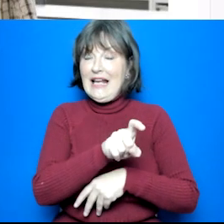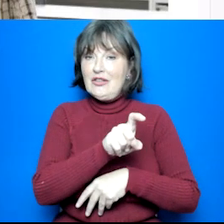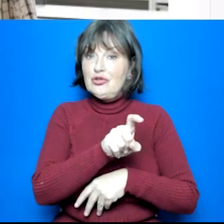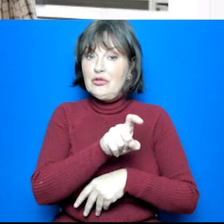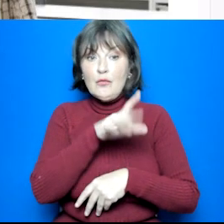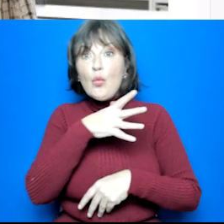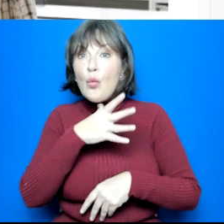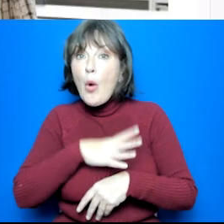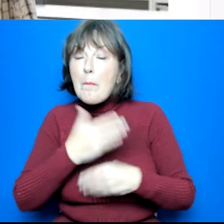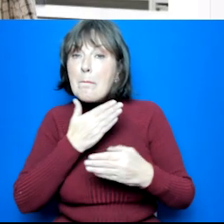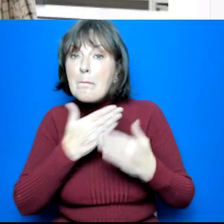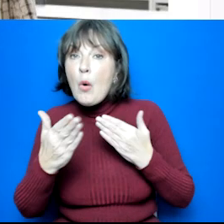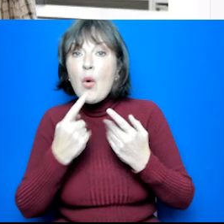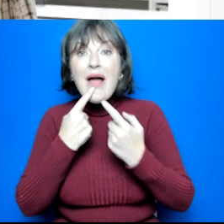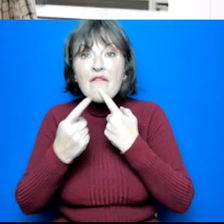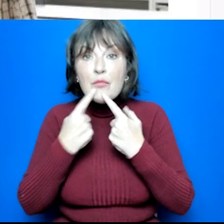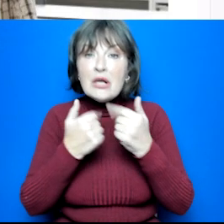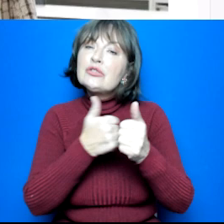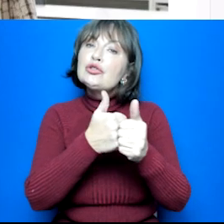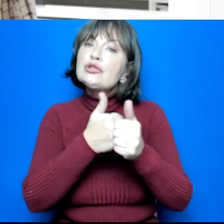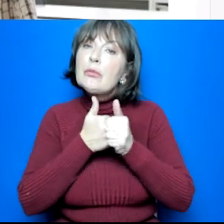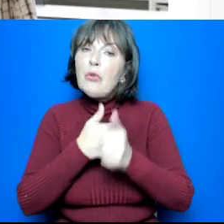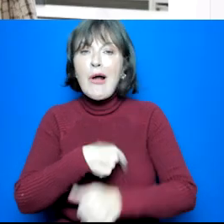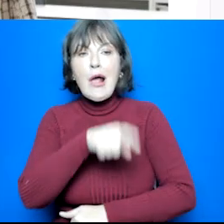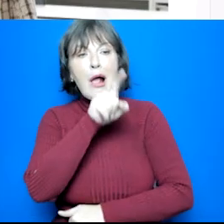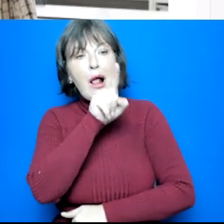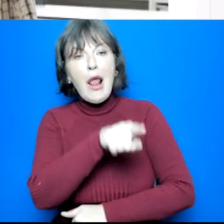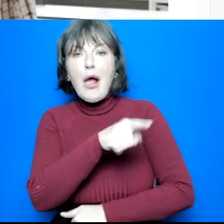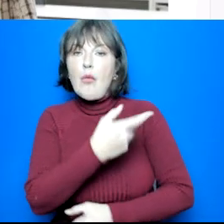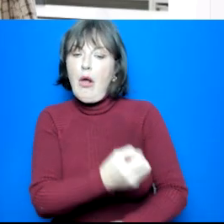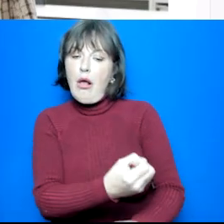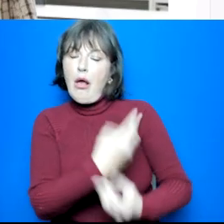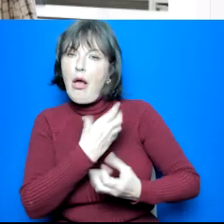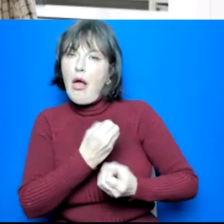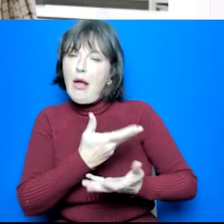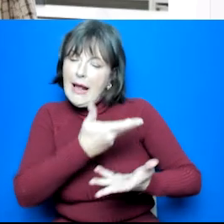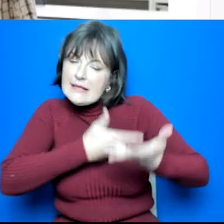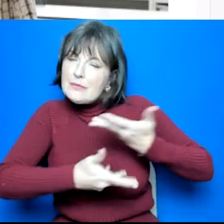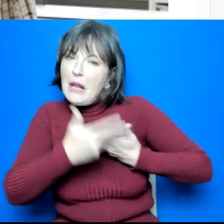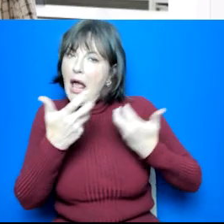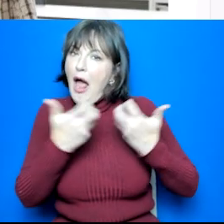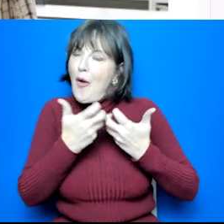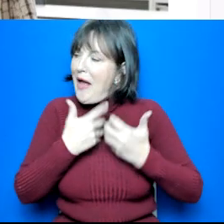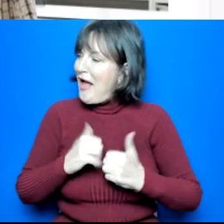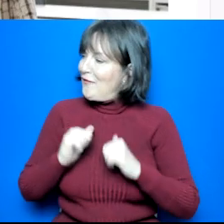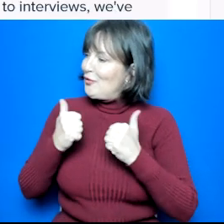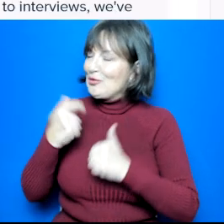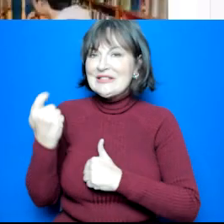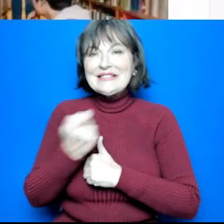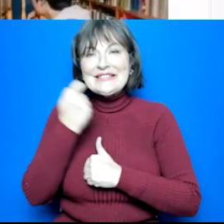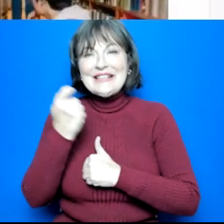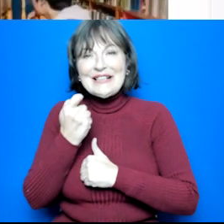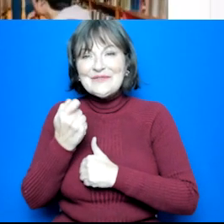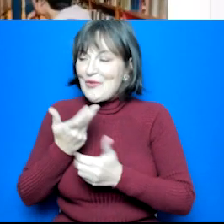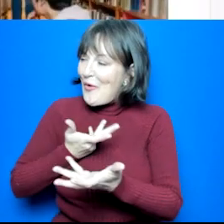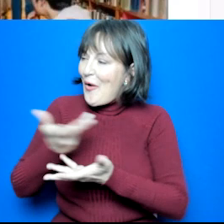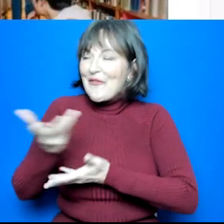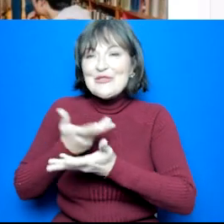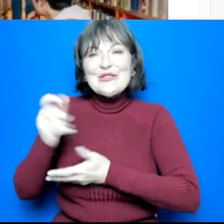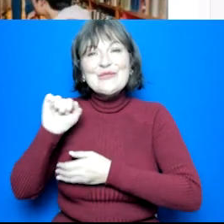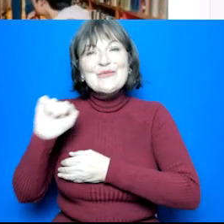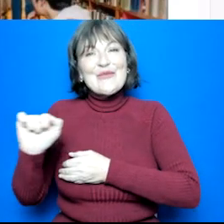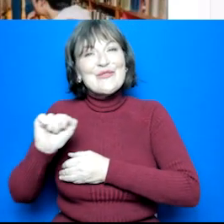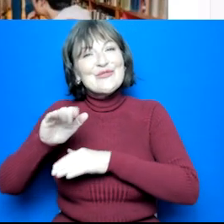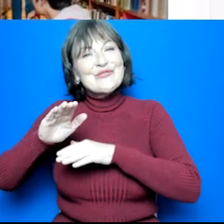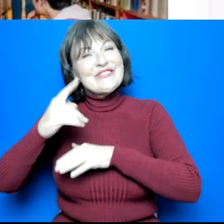here to get more information and support designed to help you to have effective career conversations with your young person. So, that was a quick overview